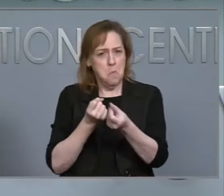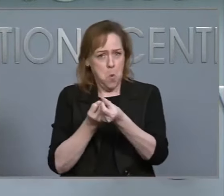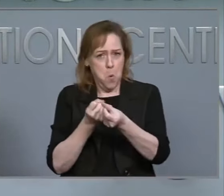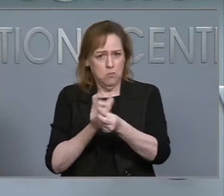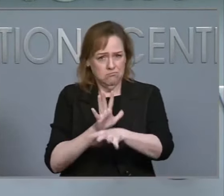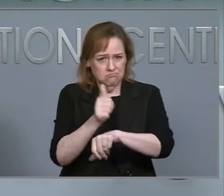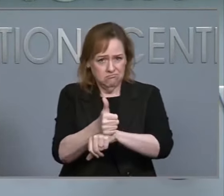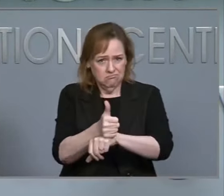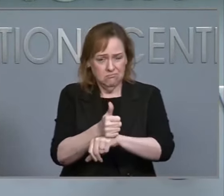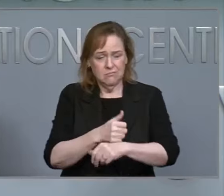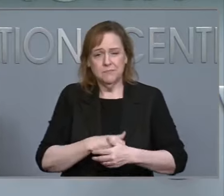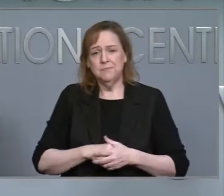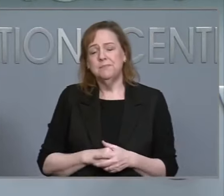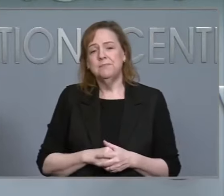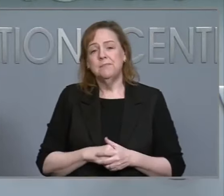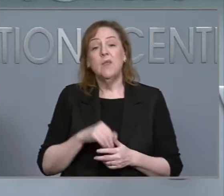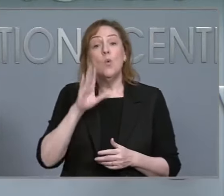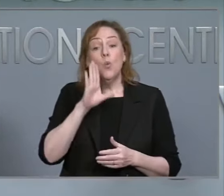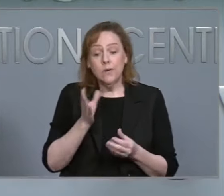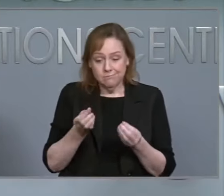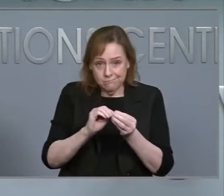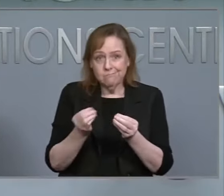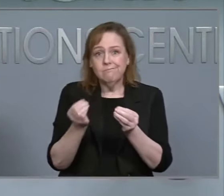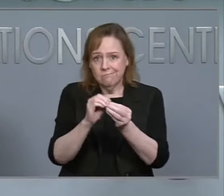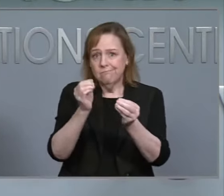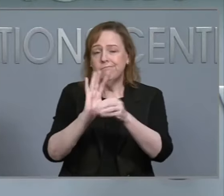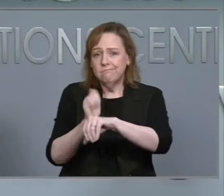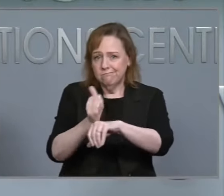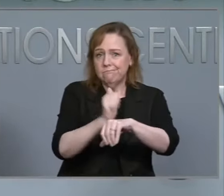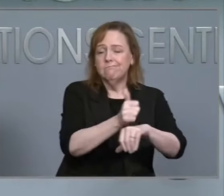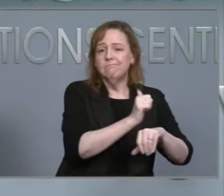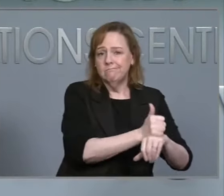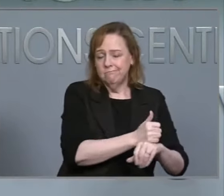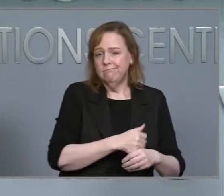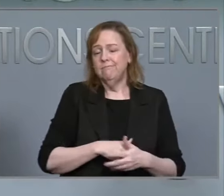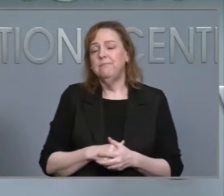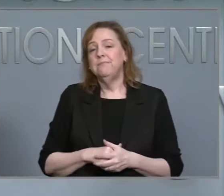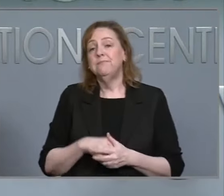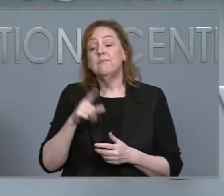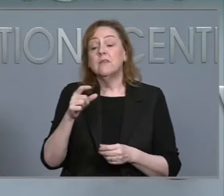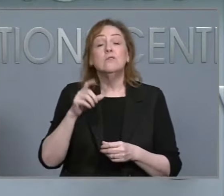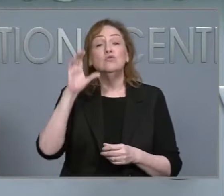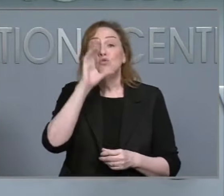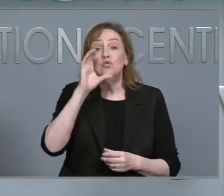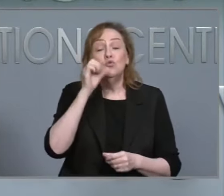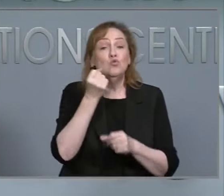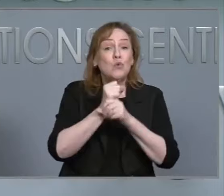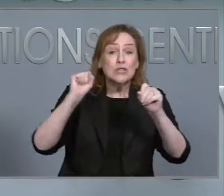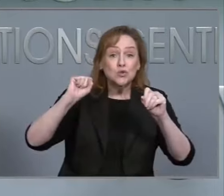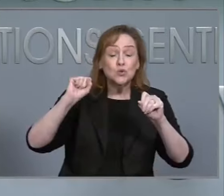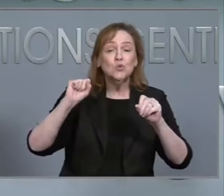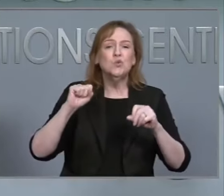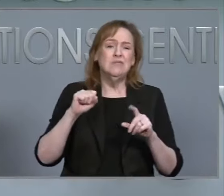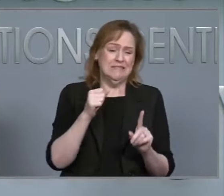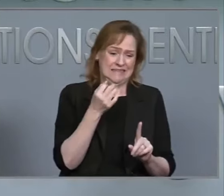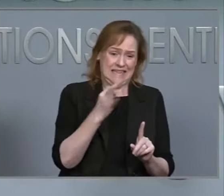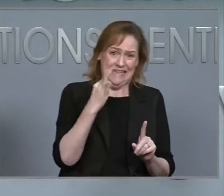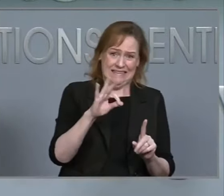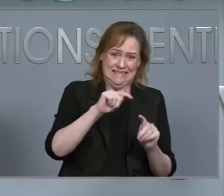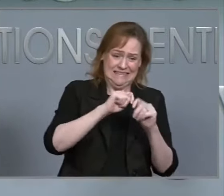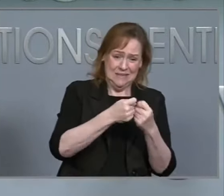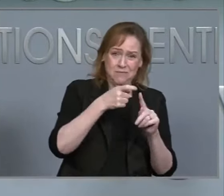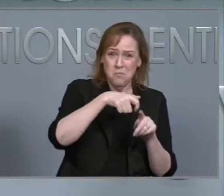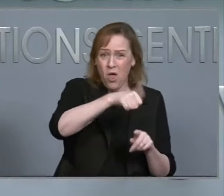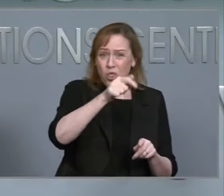Search and rescue teams, including 19 teams from other states and three federal teams, have rescued hundreds